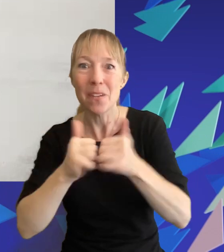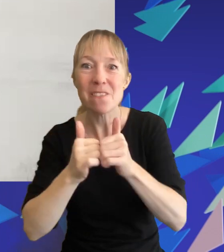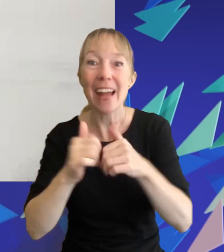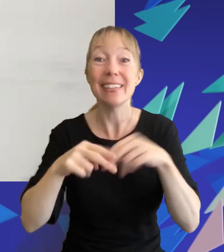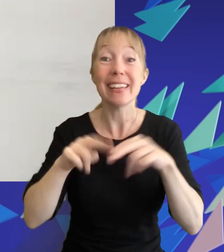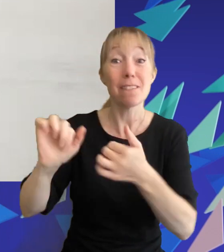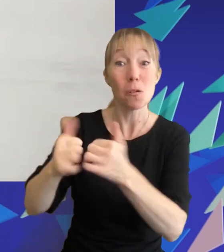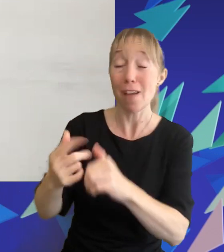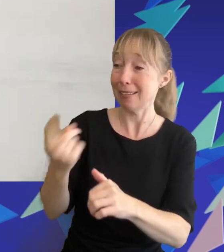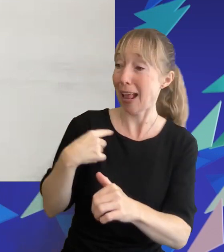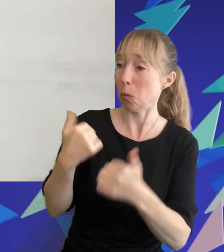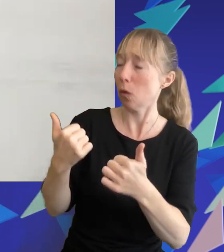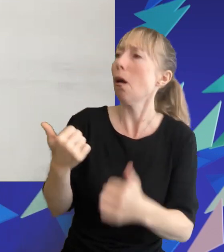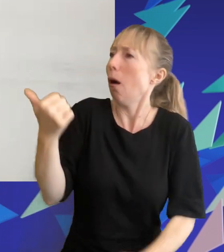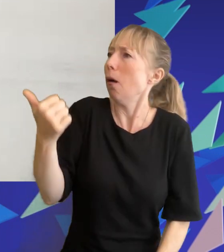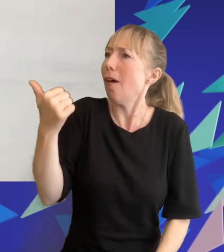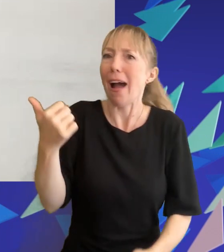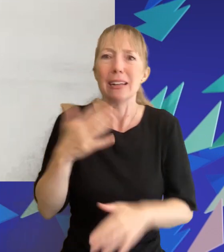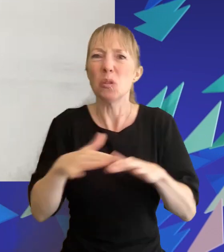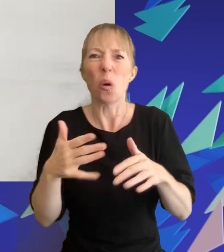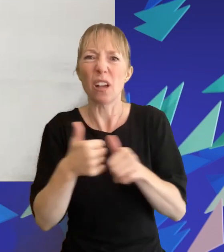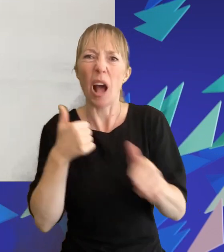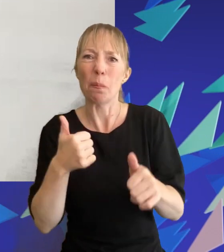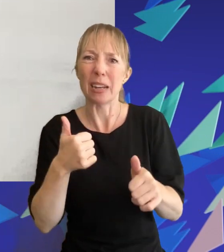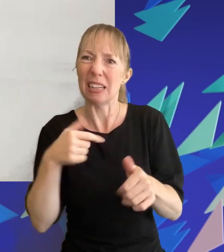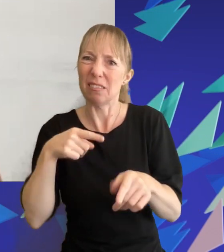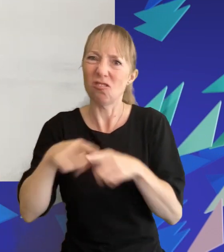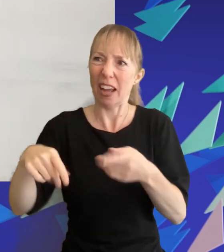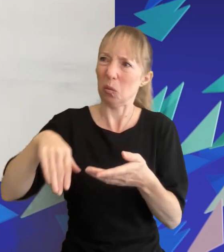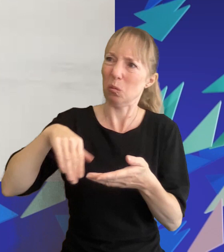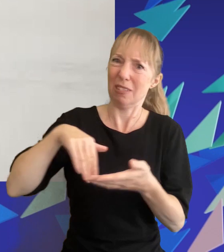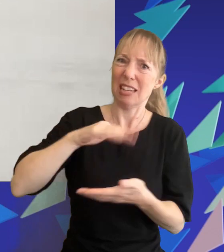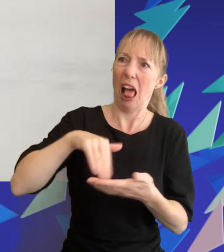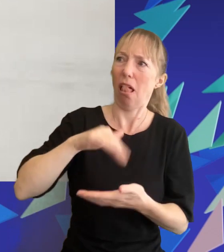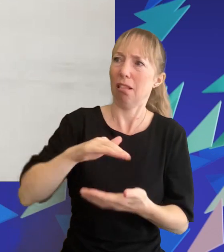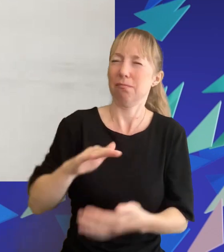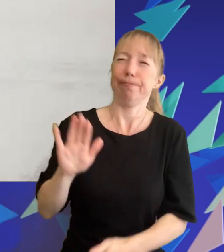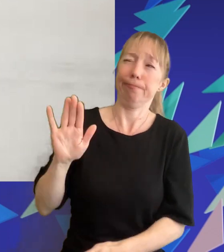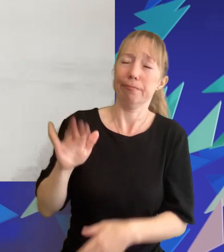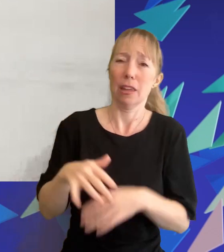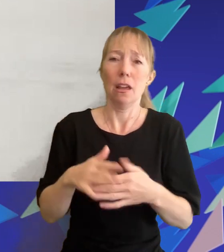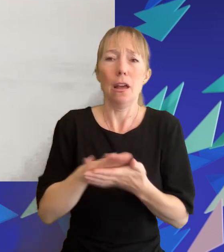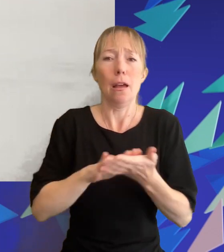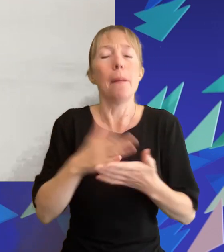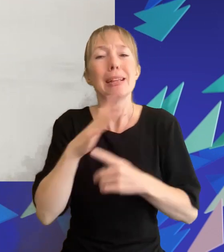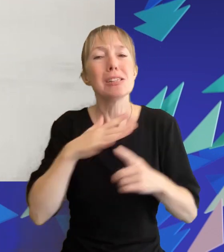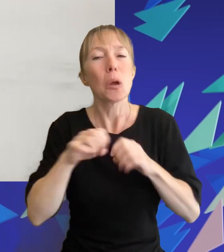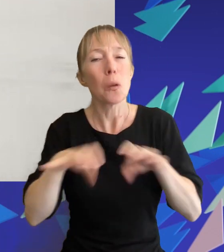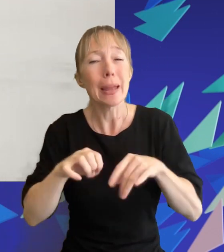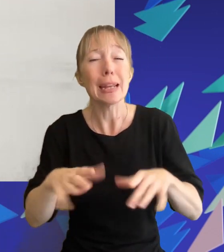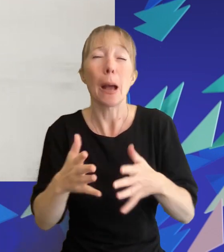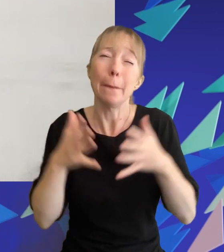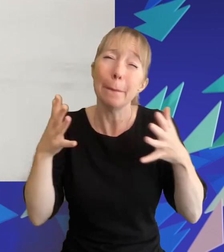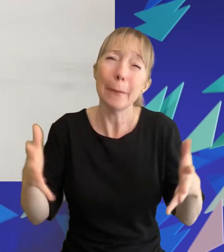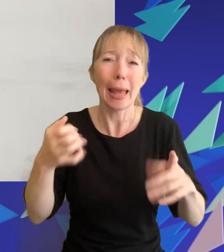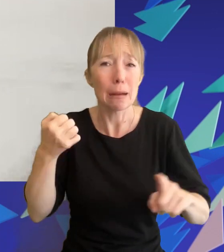friends say that it's good rather than just a brand telling you to watch something trying to sell it and so i think that social media had a huge impact at that time because we